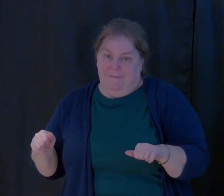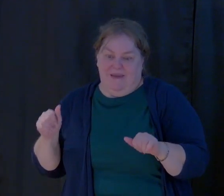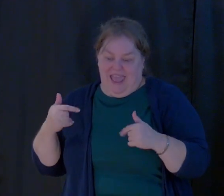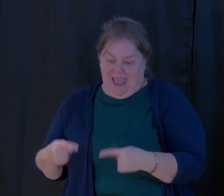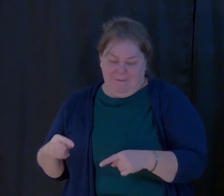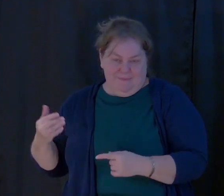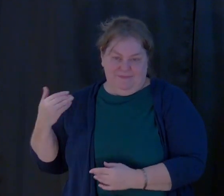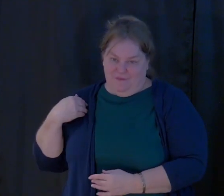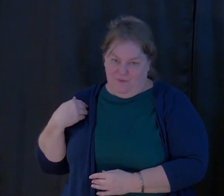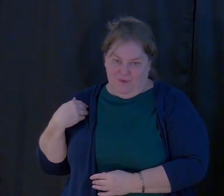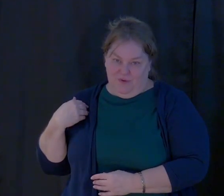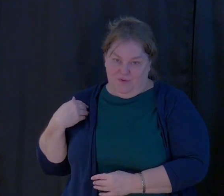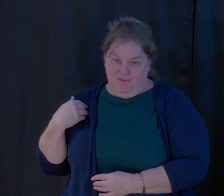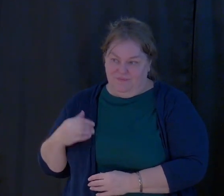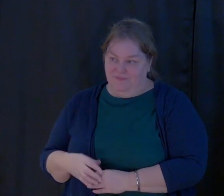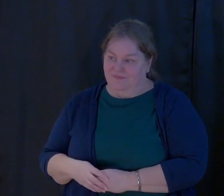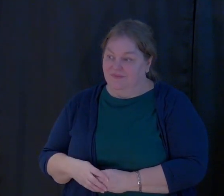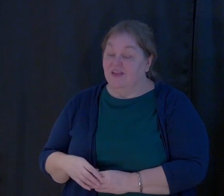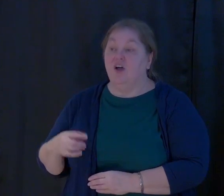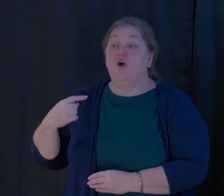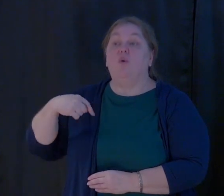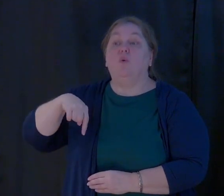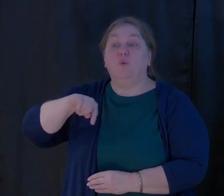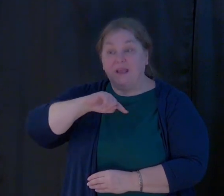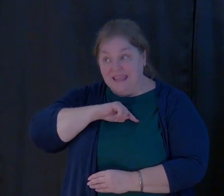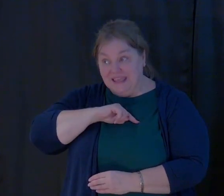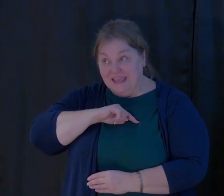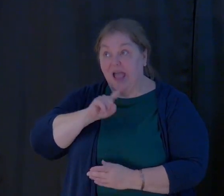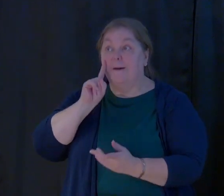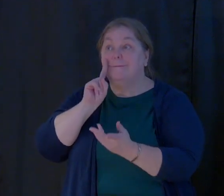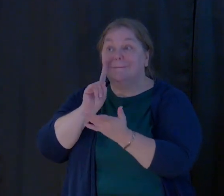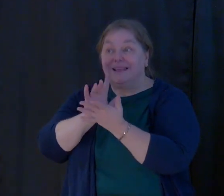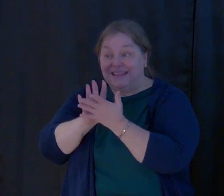We, as believers in Christ,